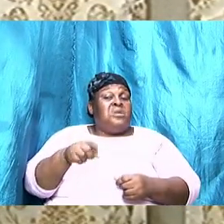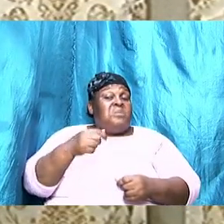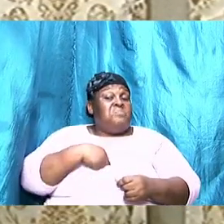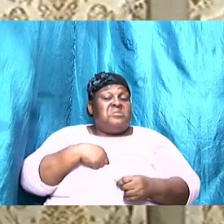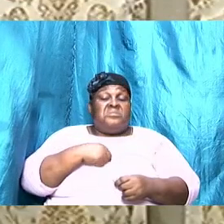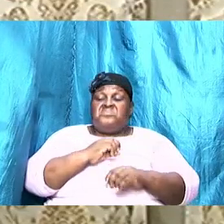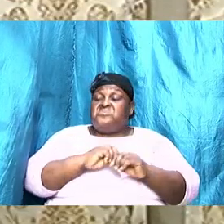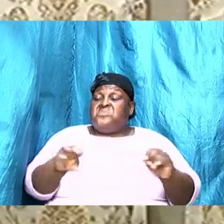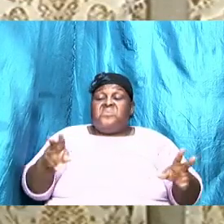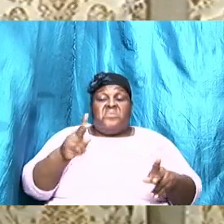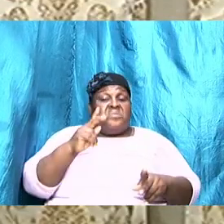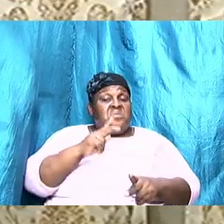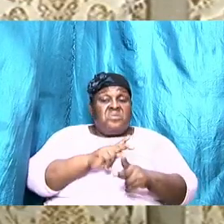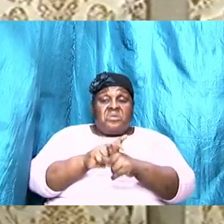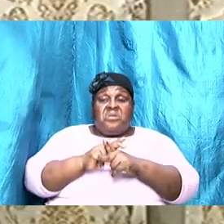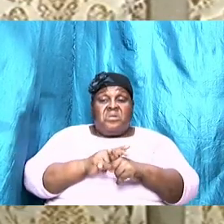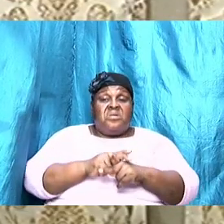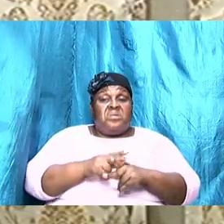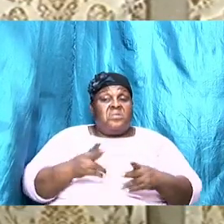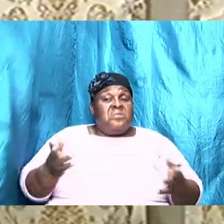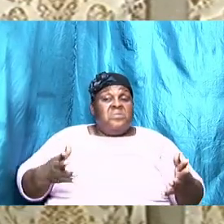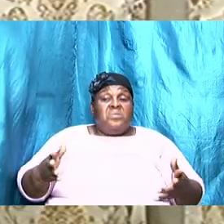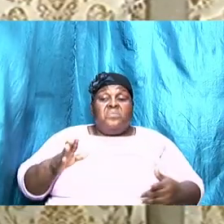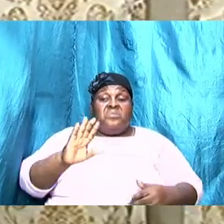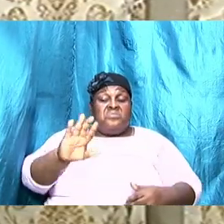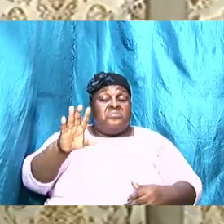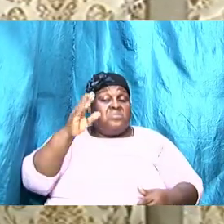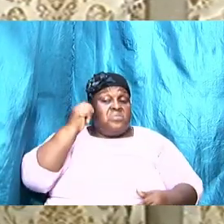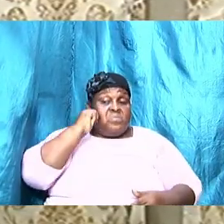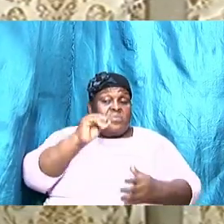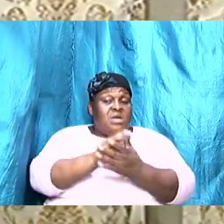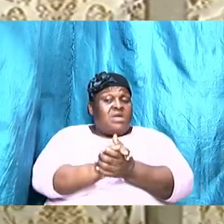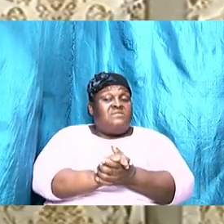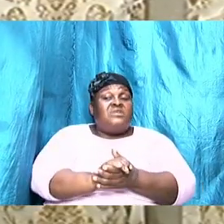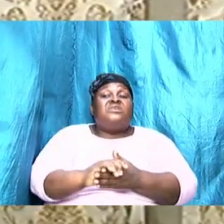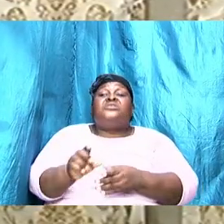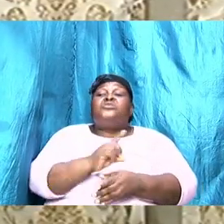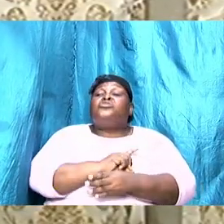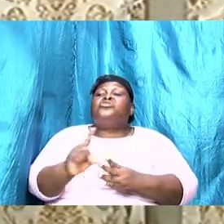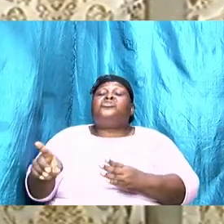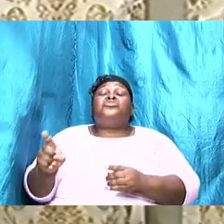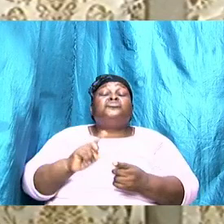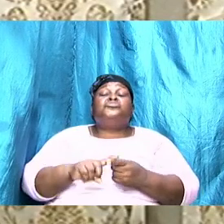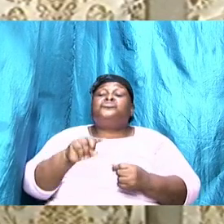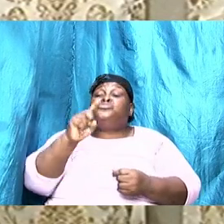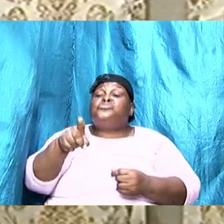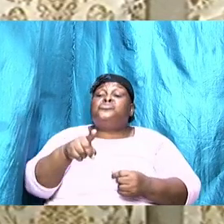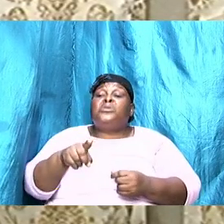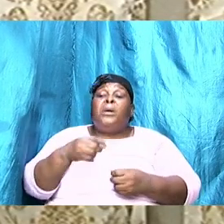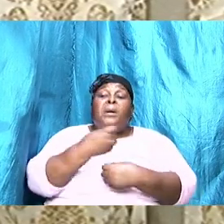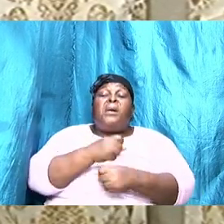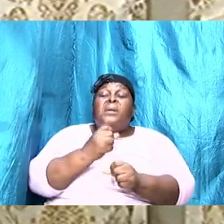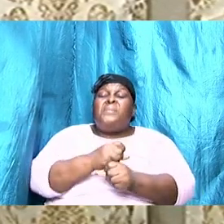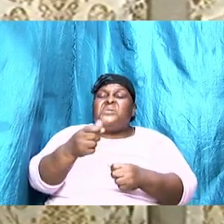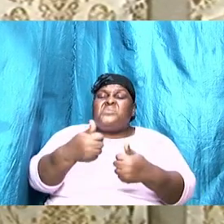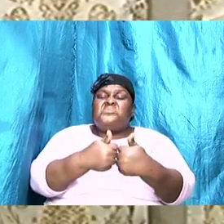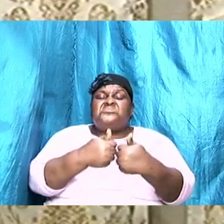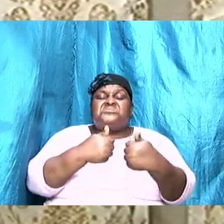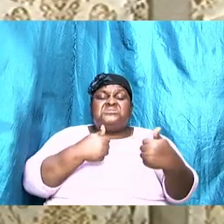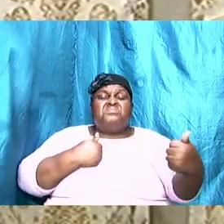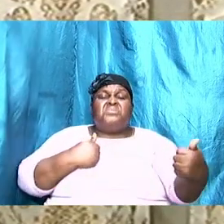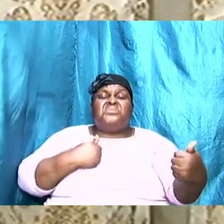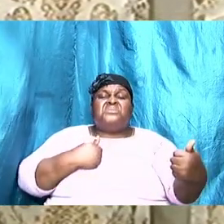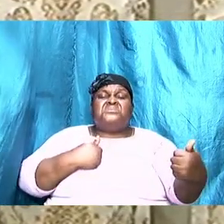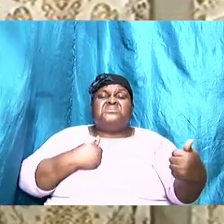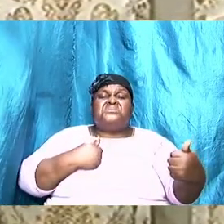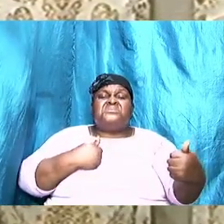what your wife did to you that caused you to be separate that caused you